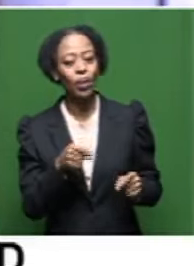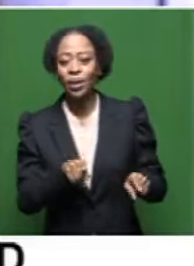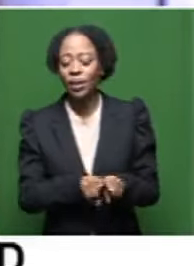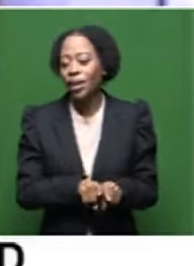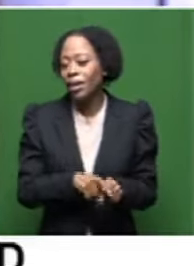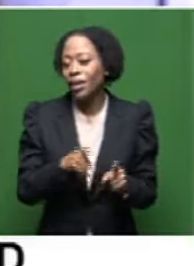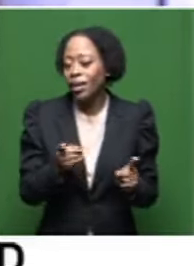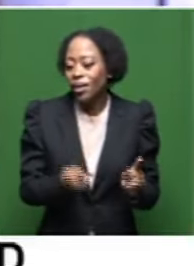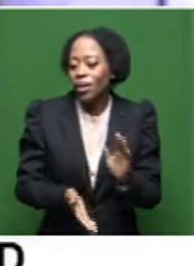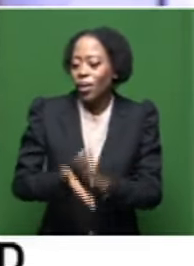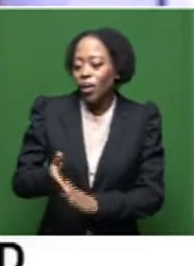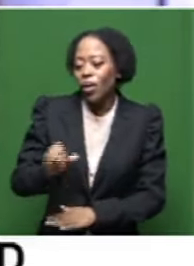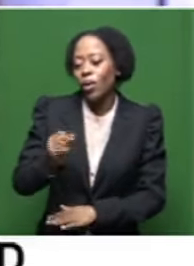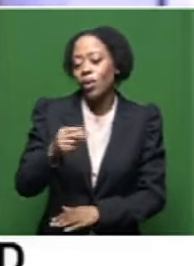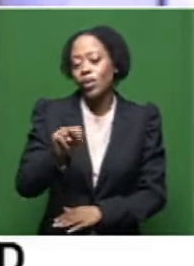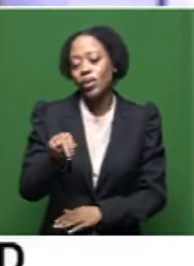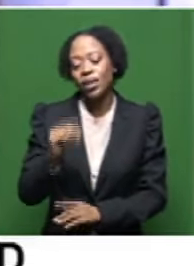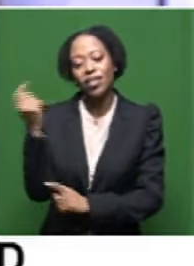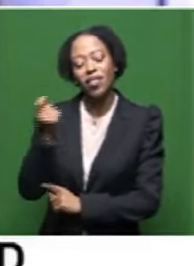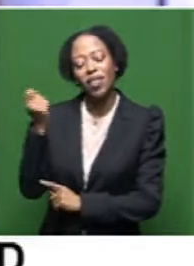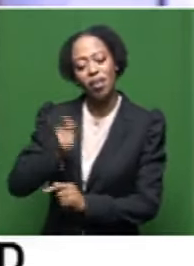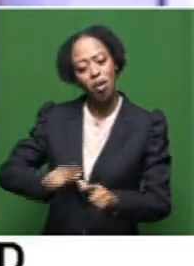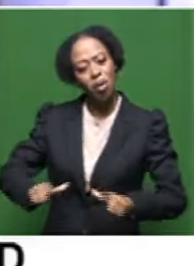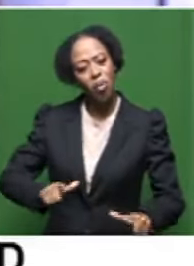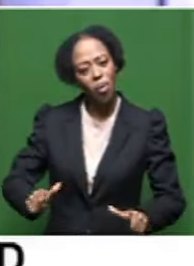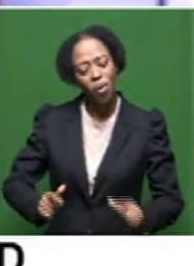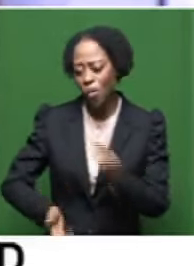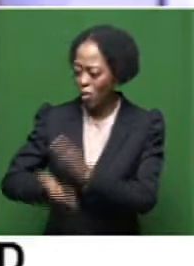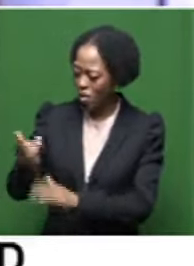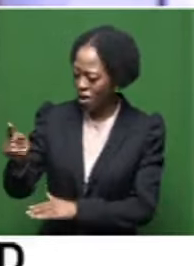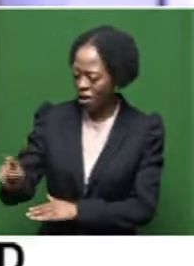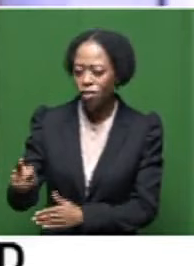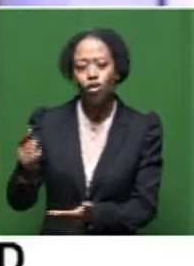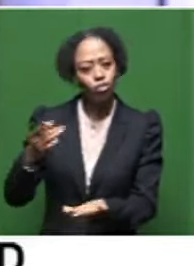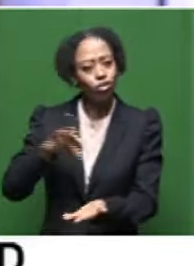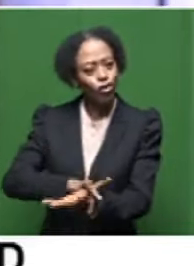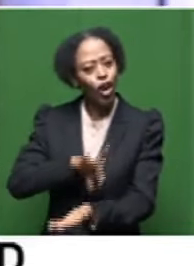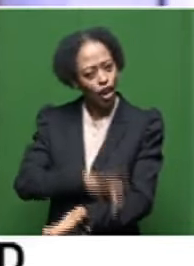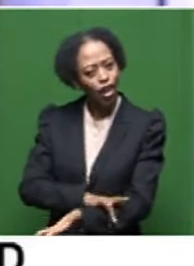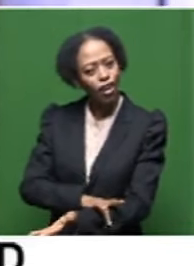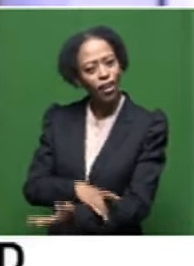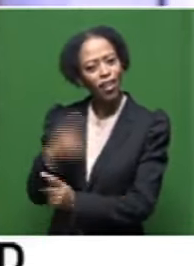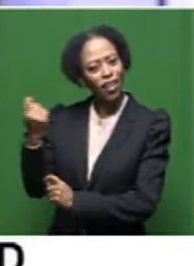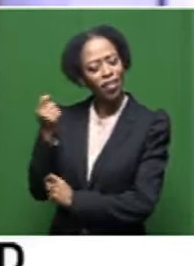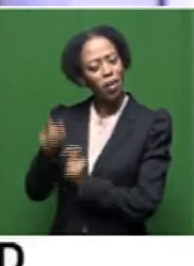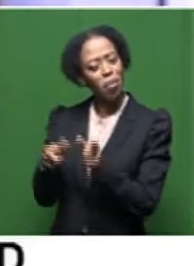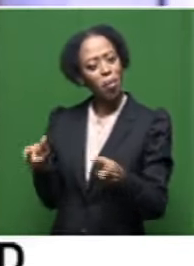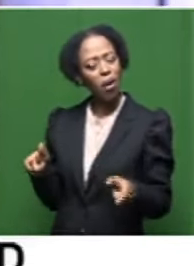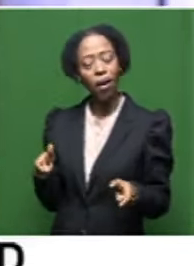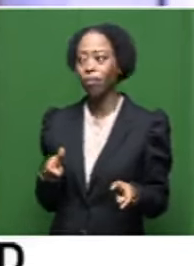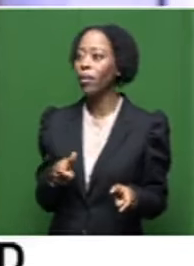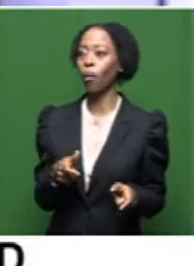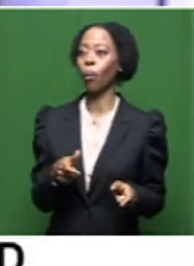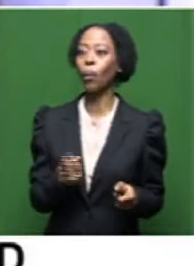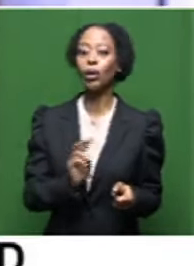Sheili village in Limpopo. And he was speaking at Tsonga with the people of the village. And he was such a